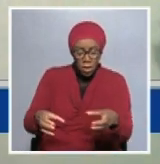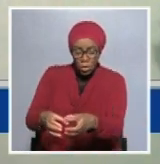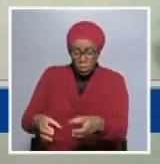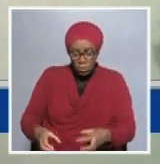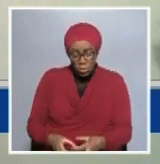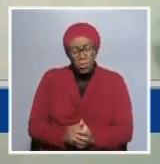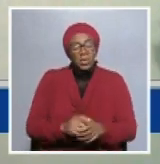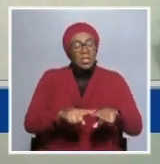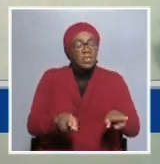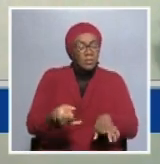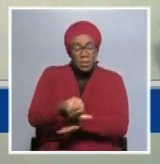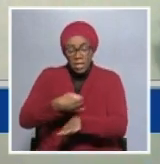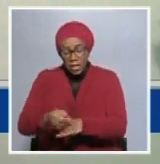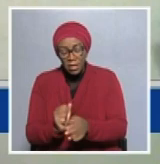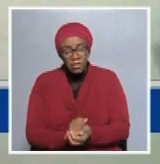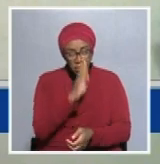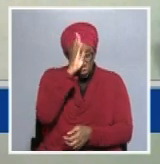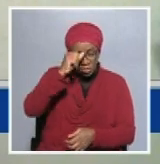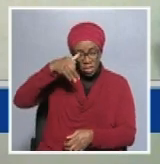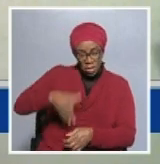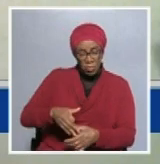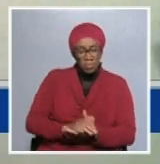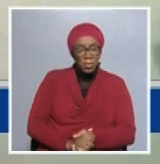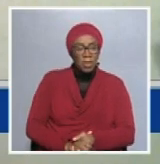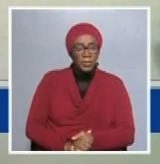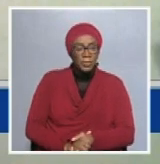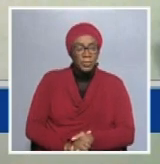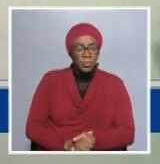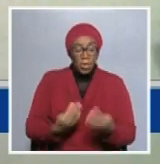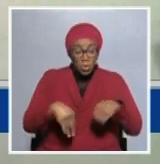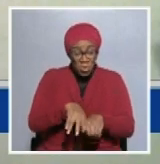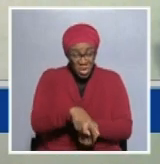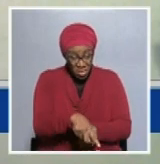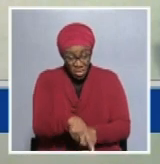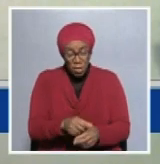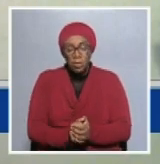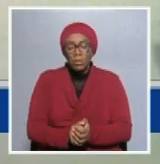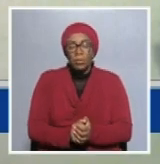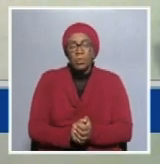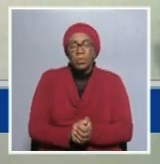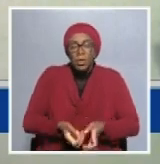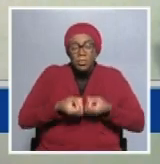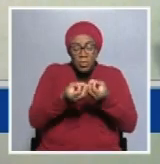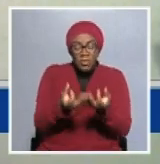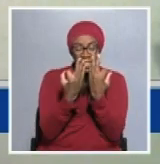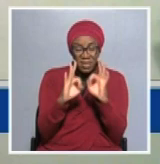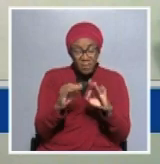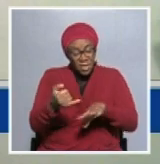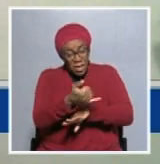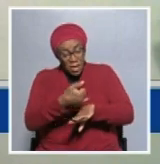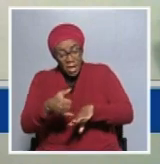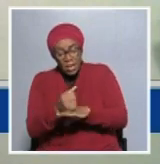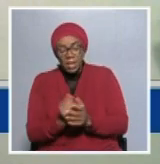communal area, you are basically creating a free zone that will allow farmers from the NCA to be able